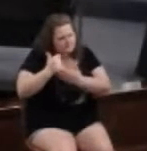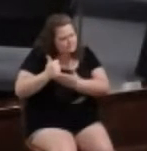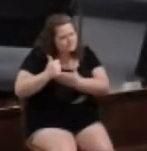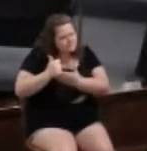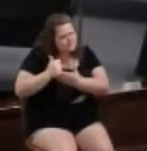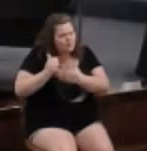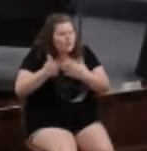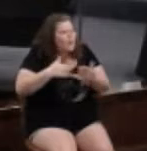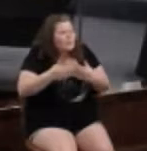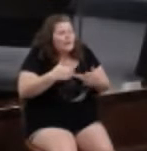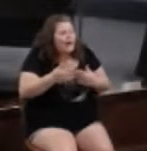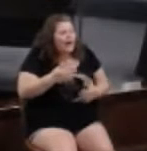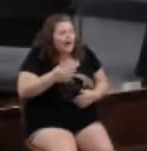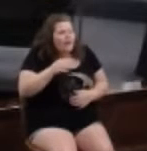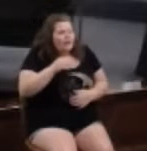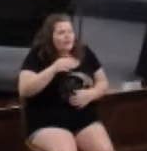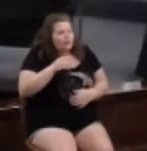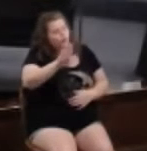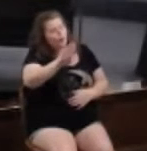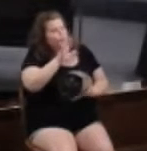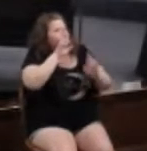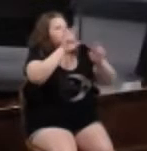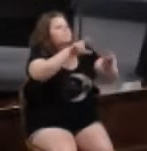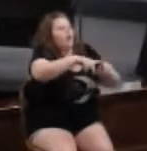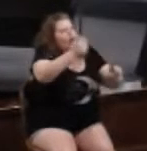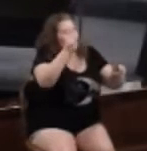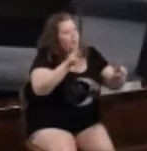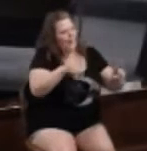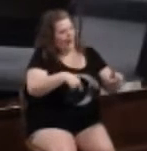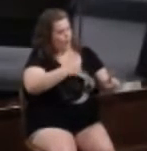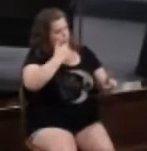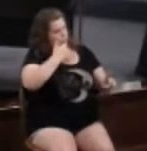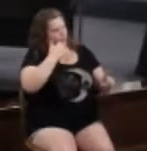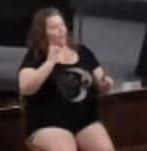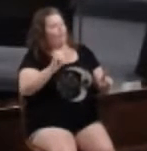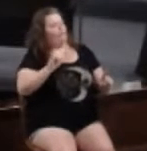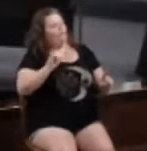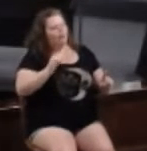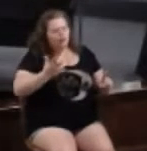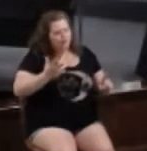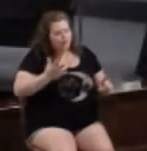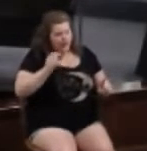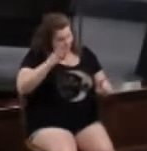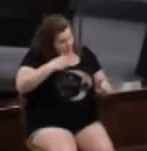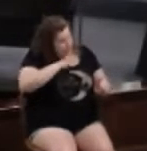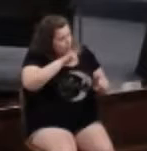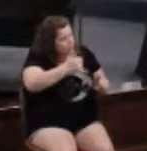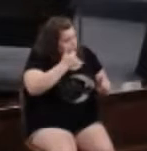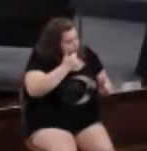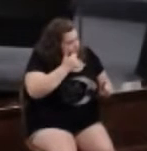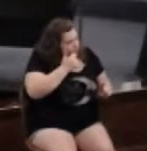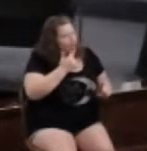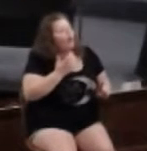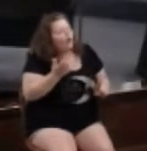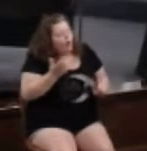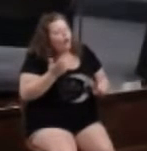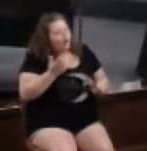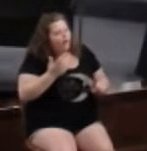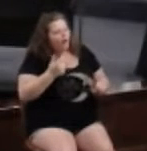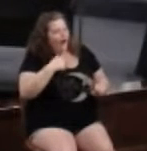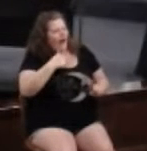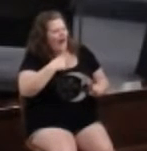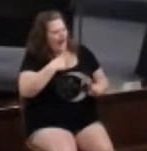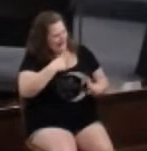Even if it was just my response to somebody else. If my response was wrong, then I'm continuing